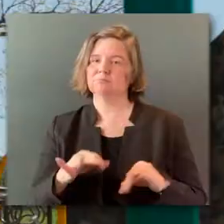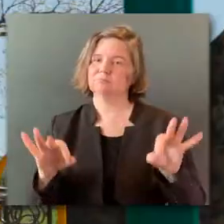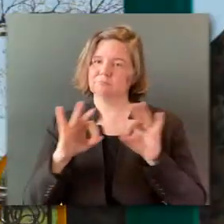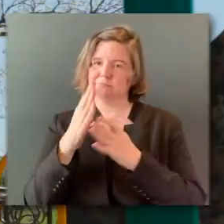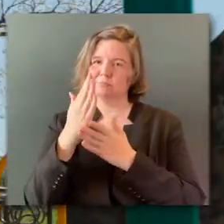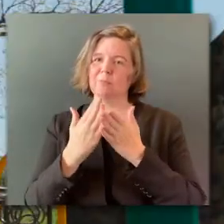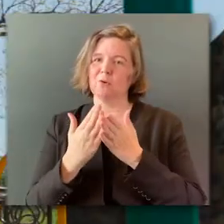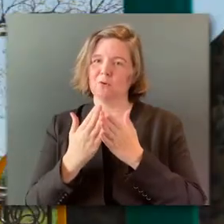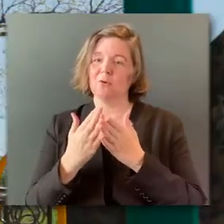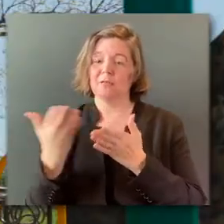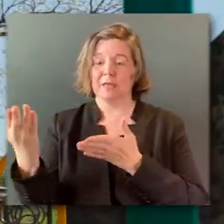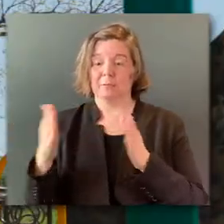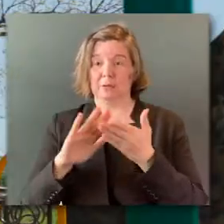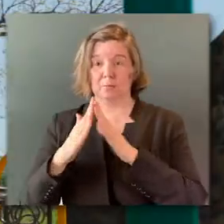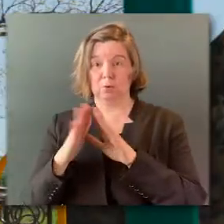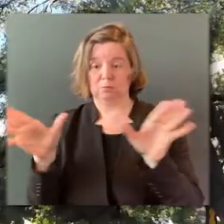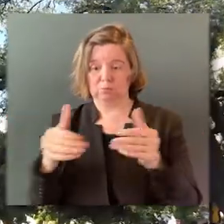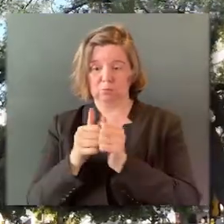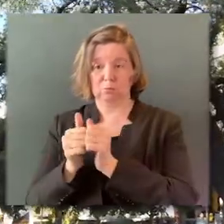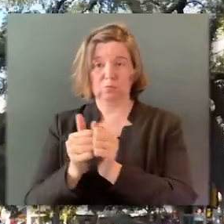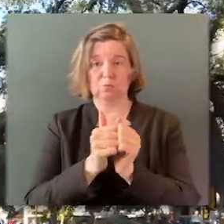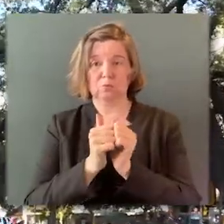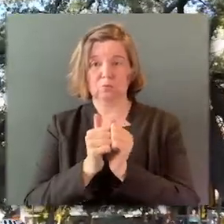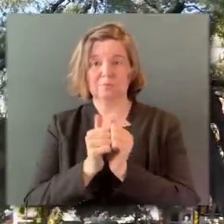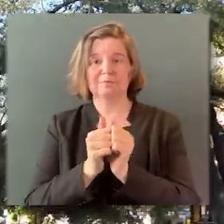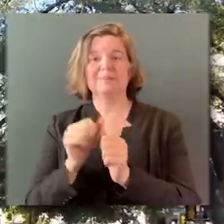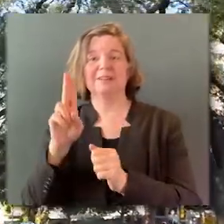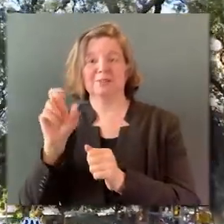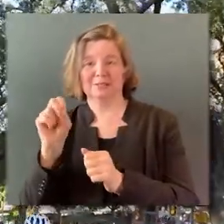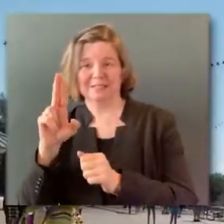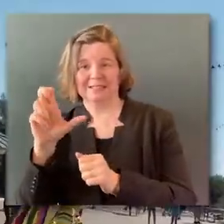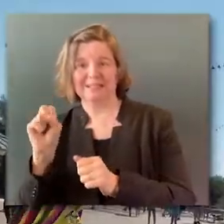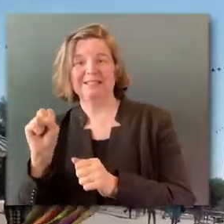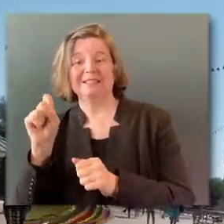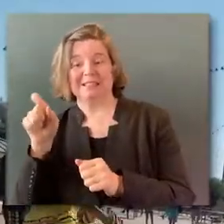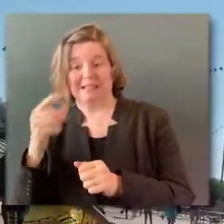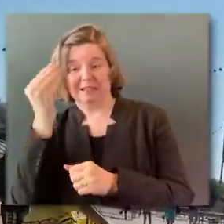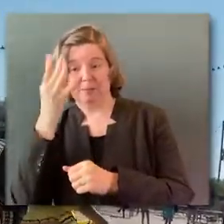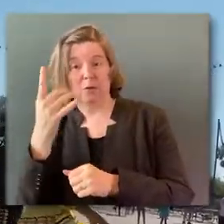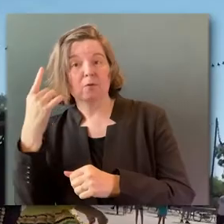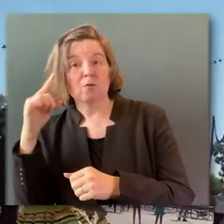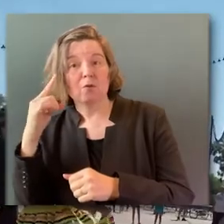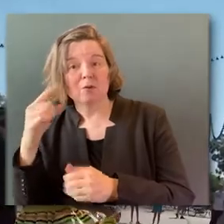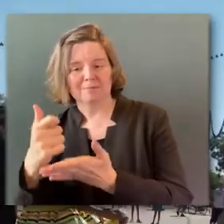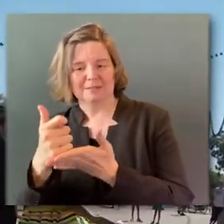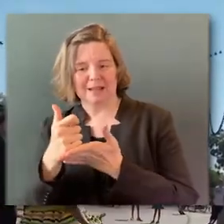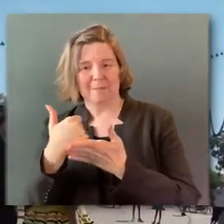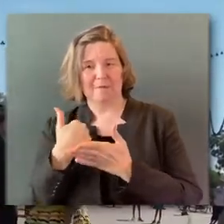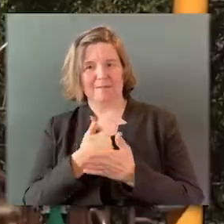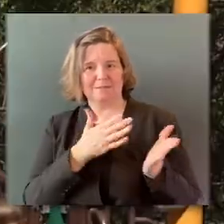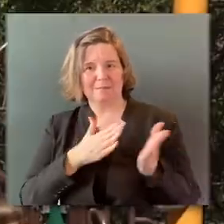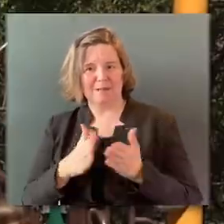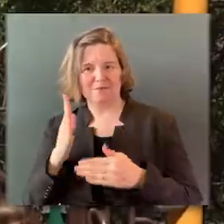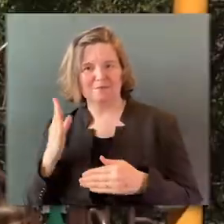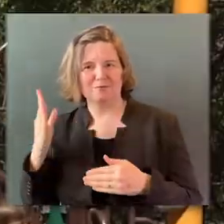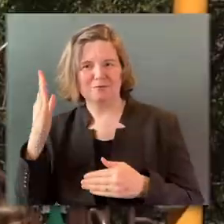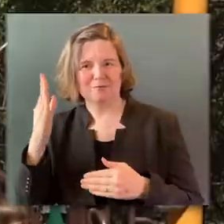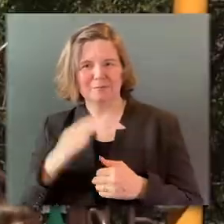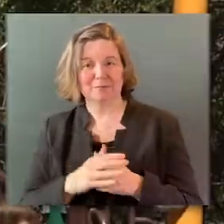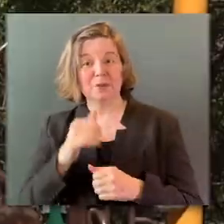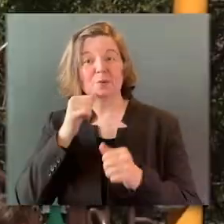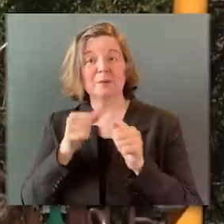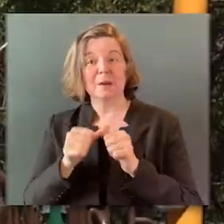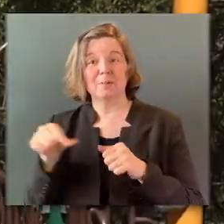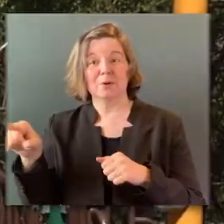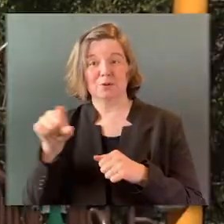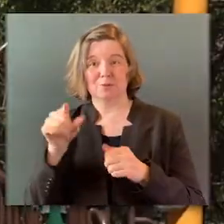You are an essential piece of the puzzle that brings this community together and the U.S. Bureau needs this information to help us plan for